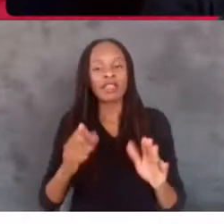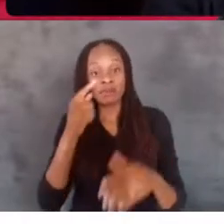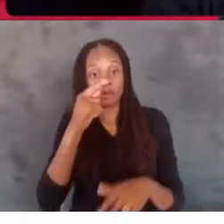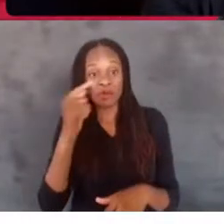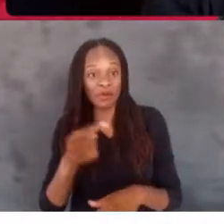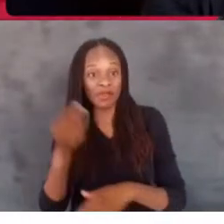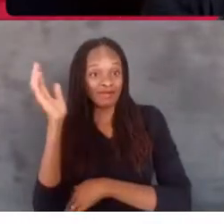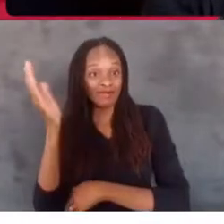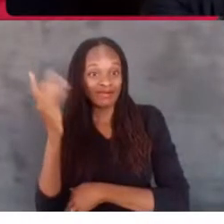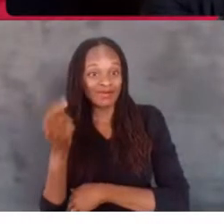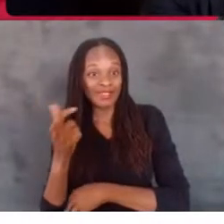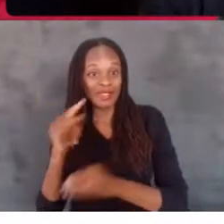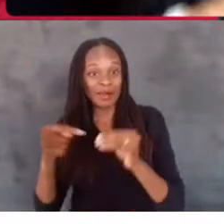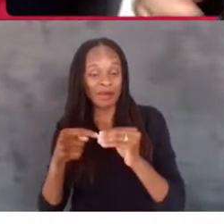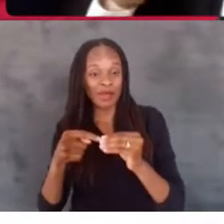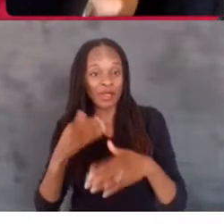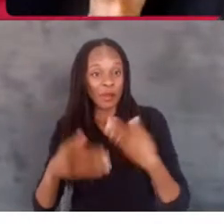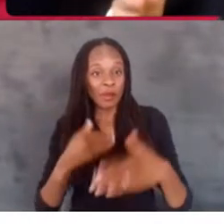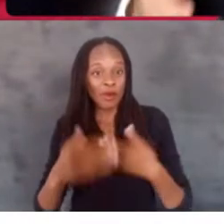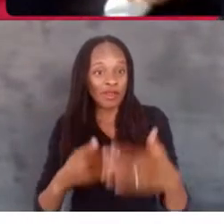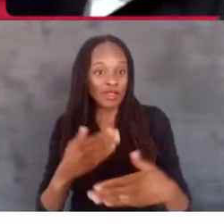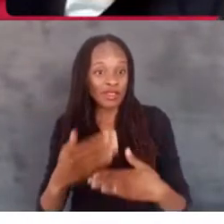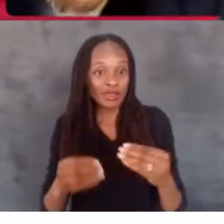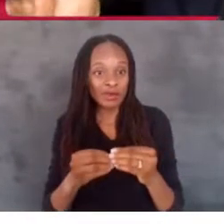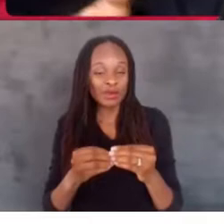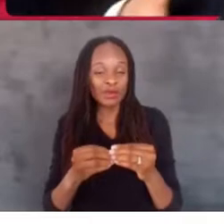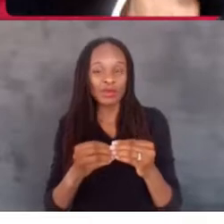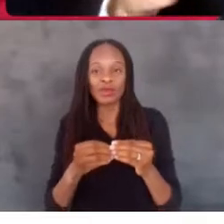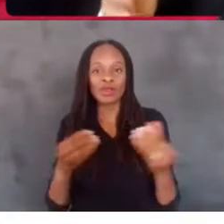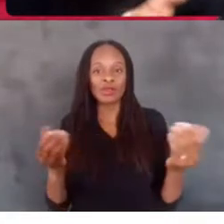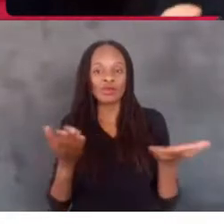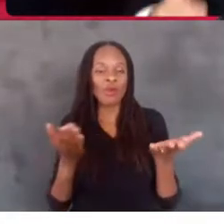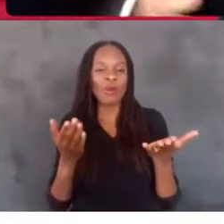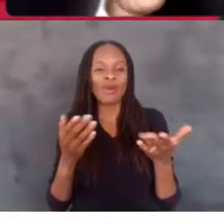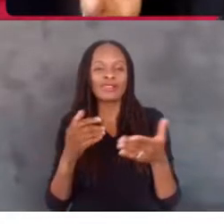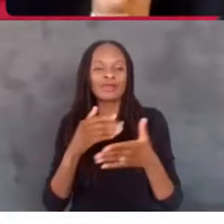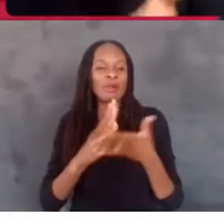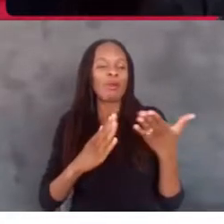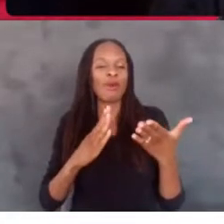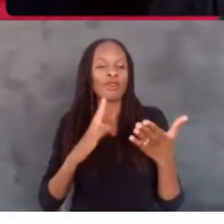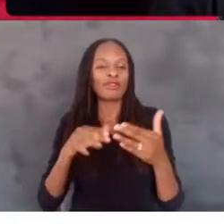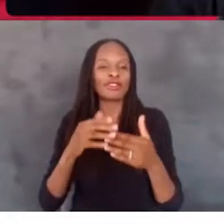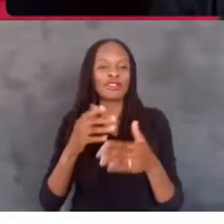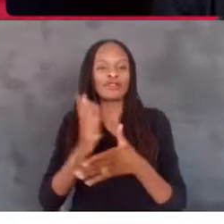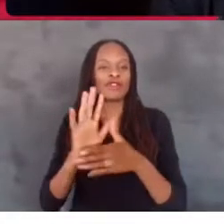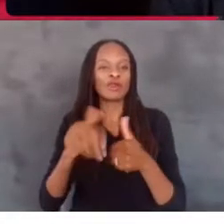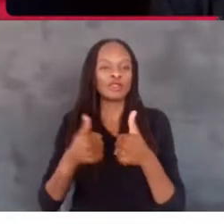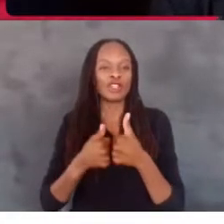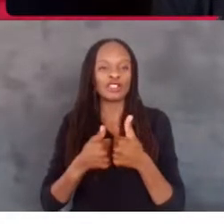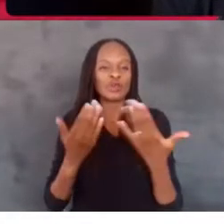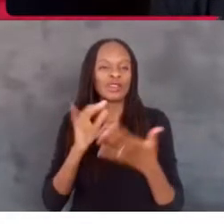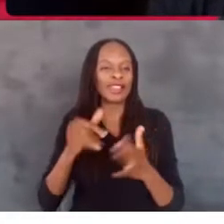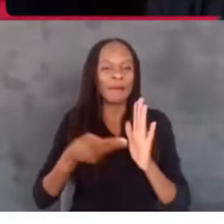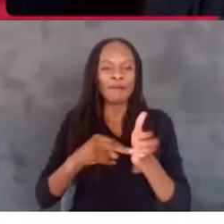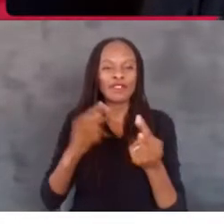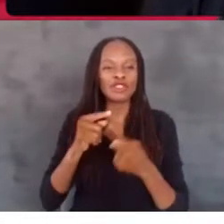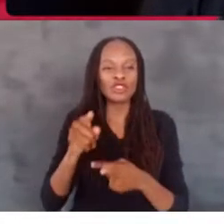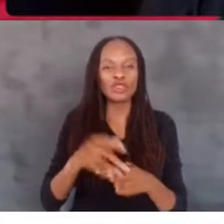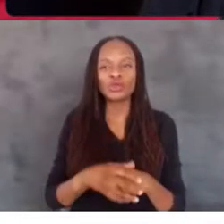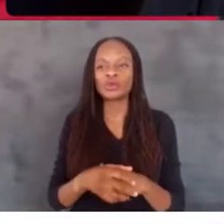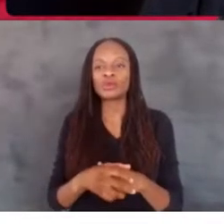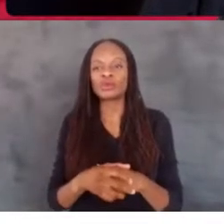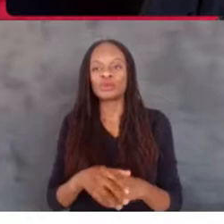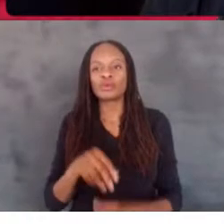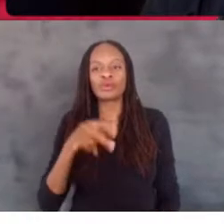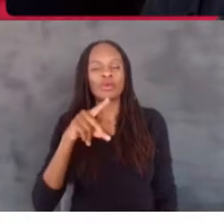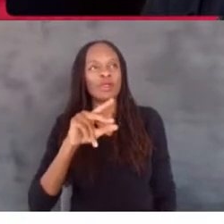the process further? What did being part of the film challenge mean to you? Well, it meant a